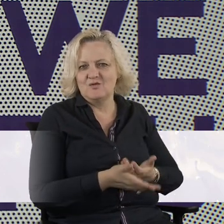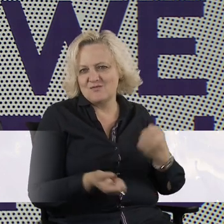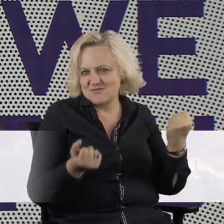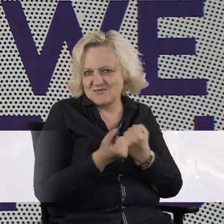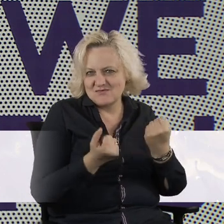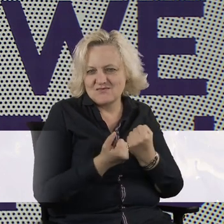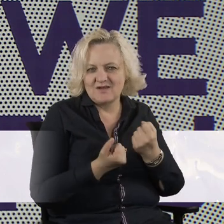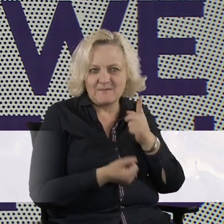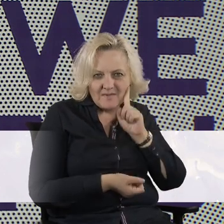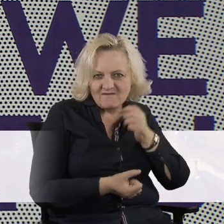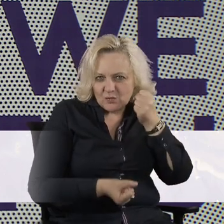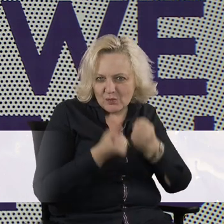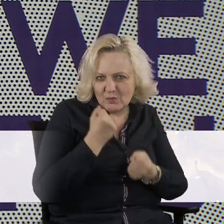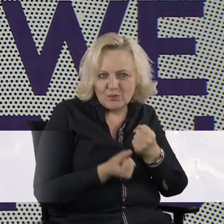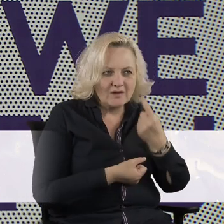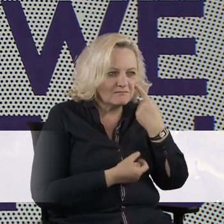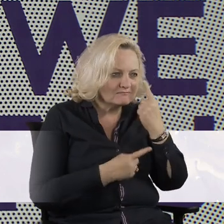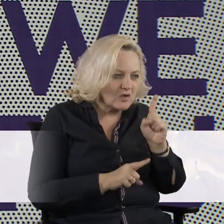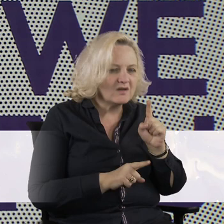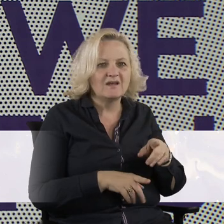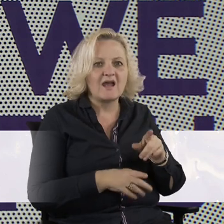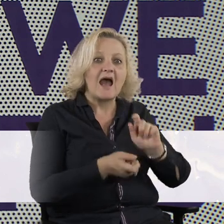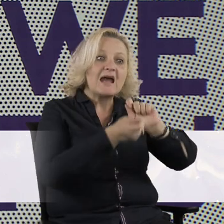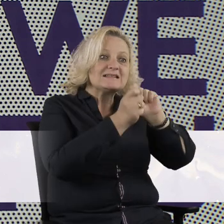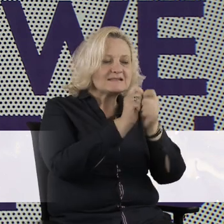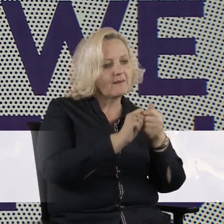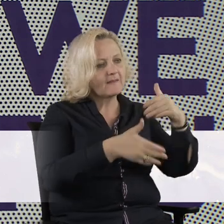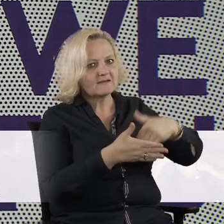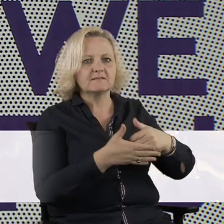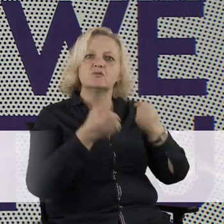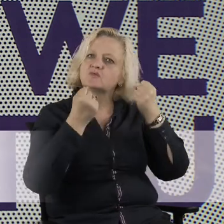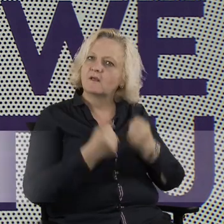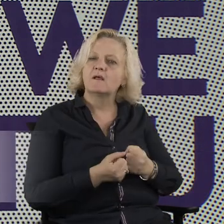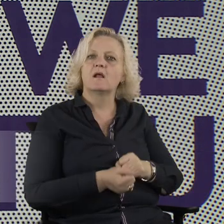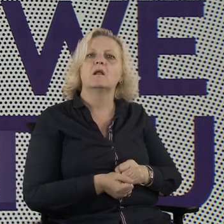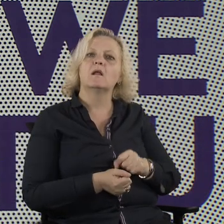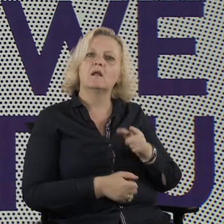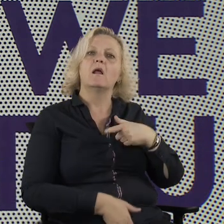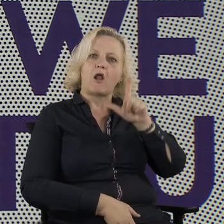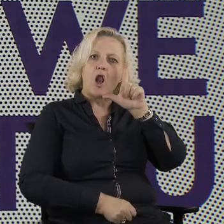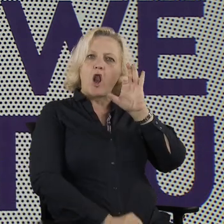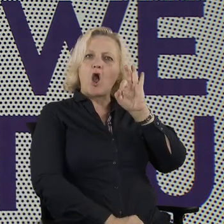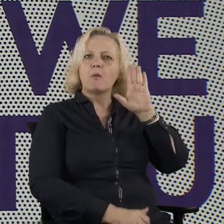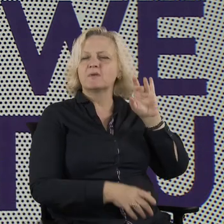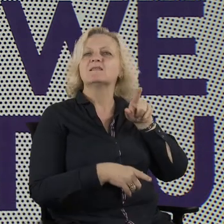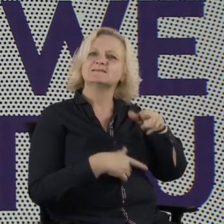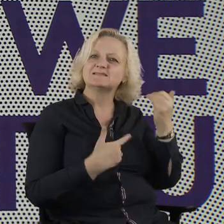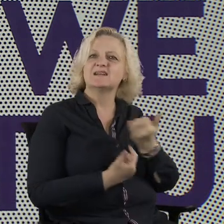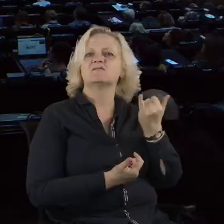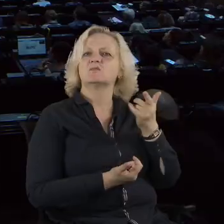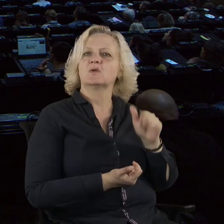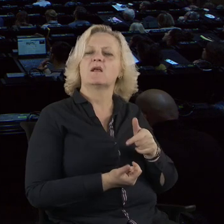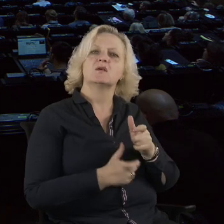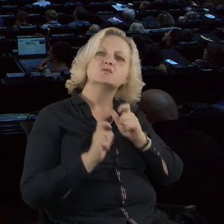It usually is expected that lobbying would be reported by businesses, business associations, non-governmental